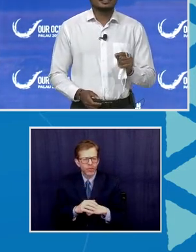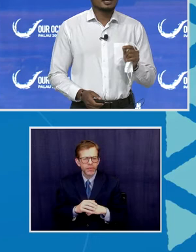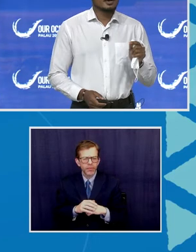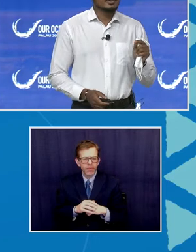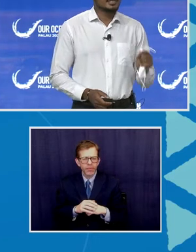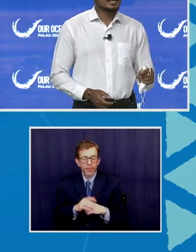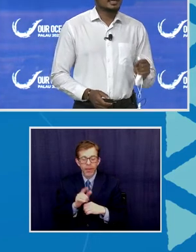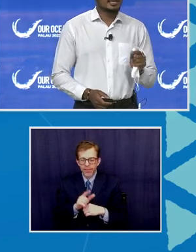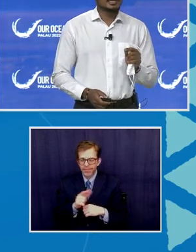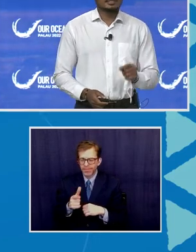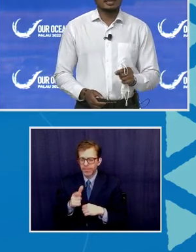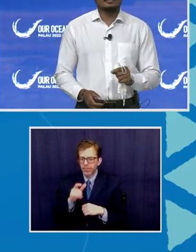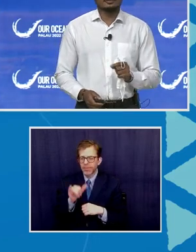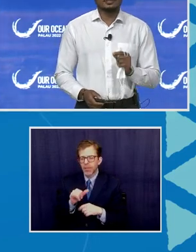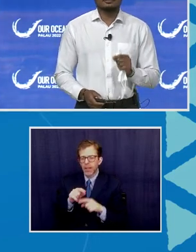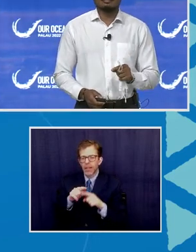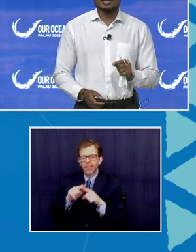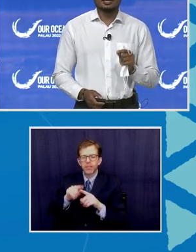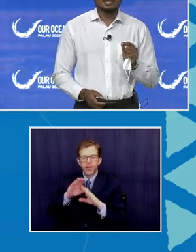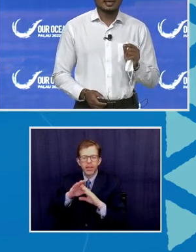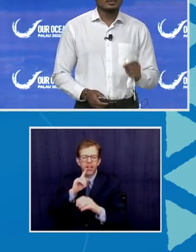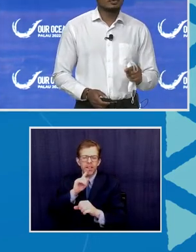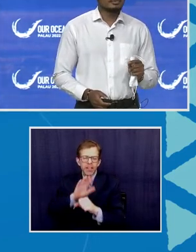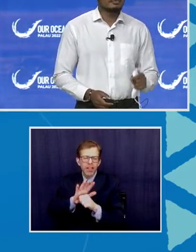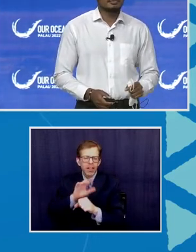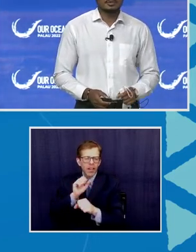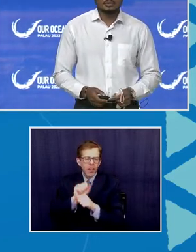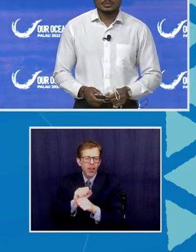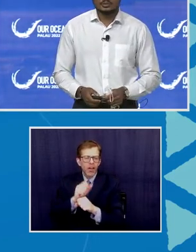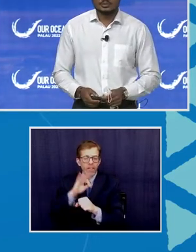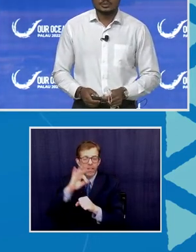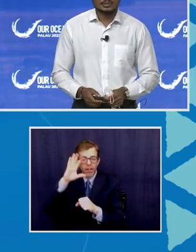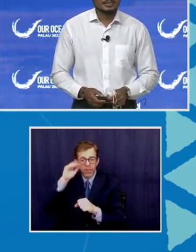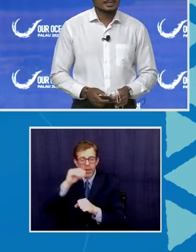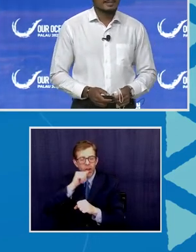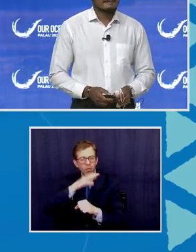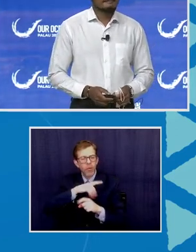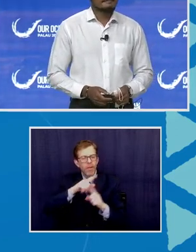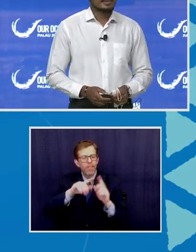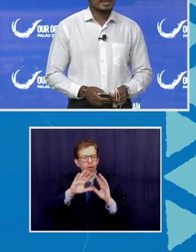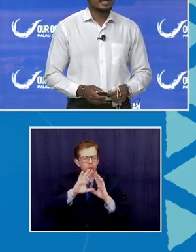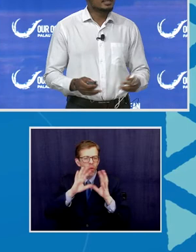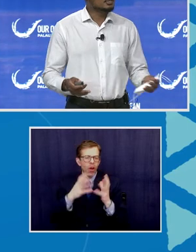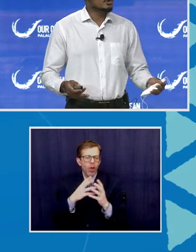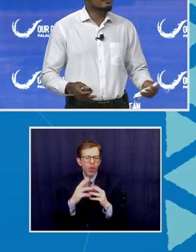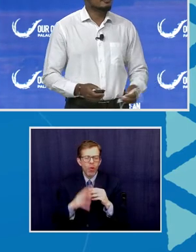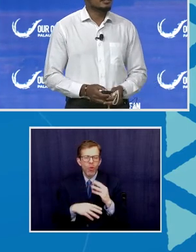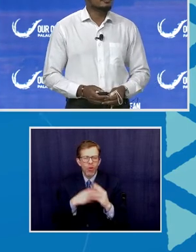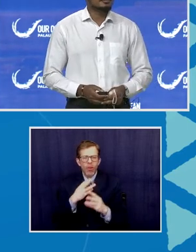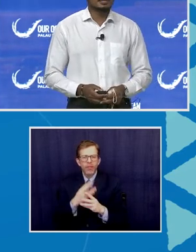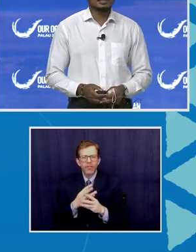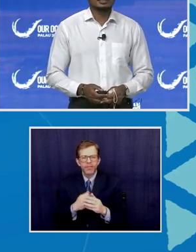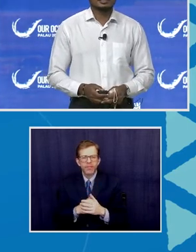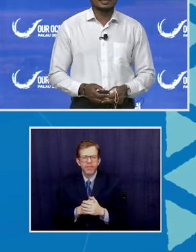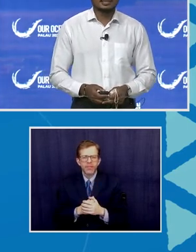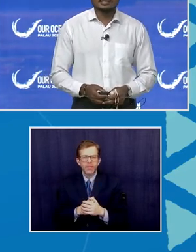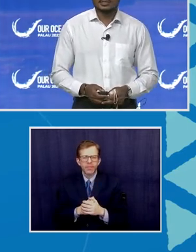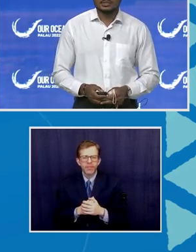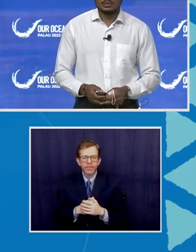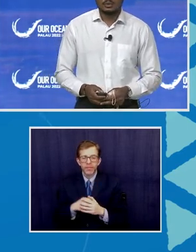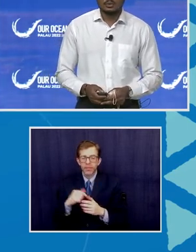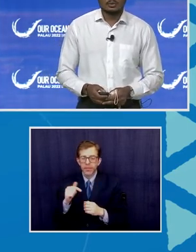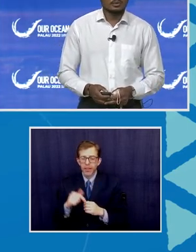would depend on the dedicated efforts of men and women from across the world. And this conference, for me,